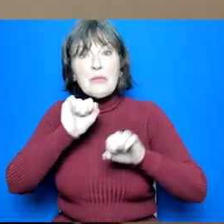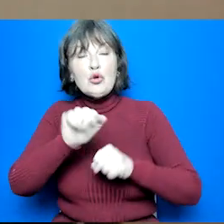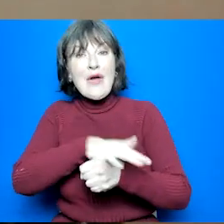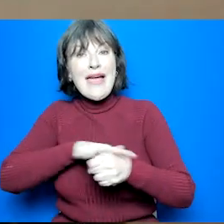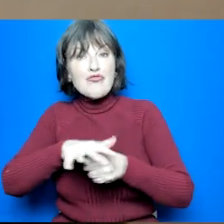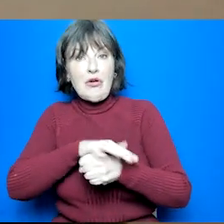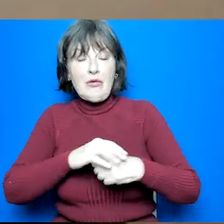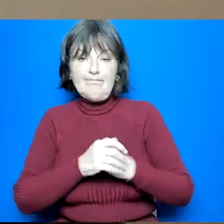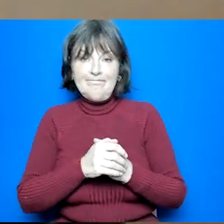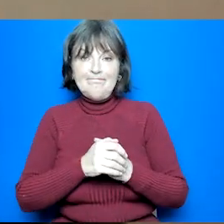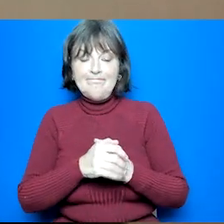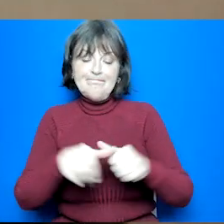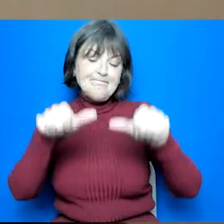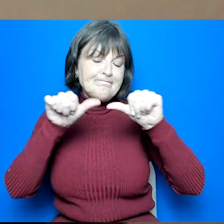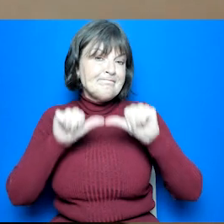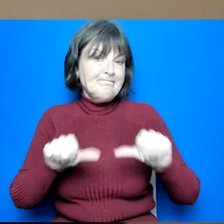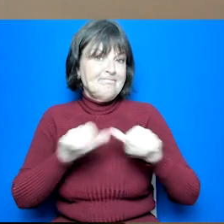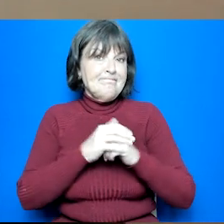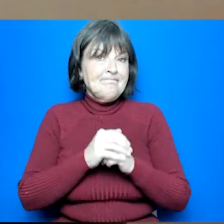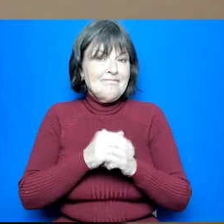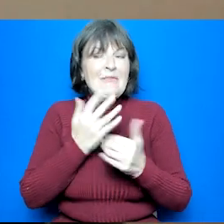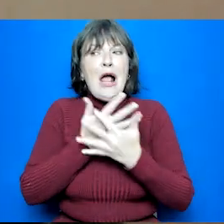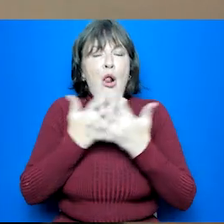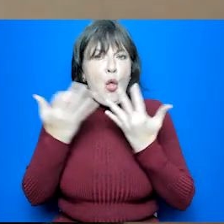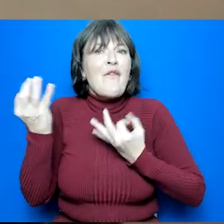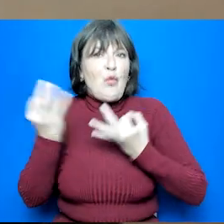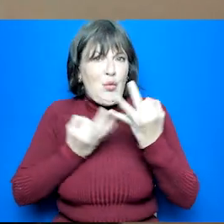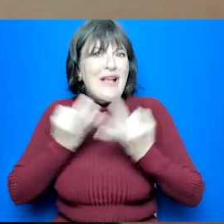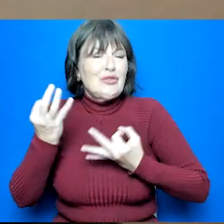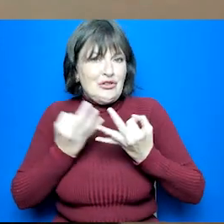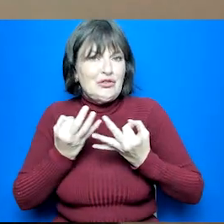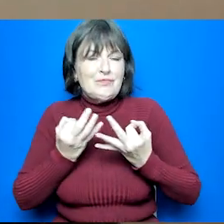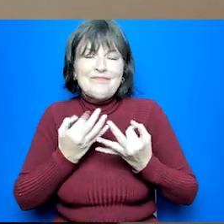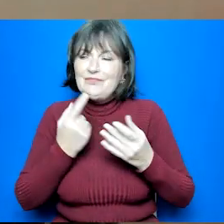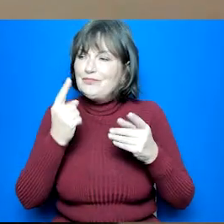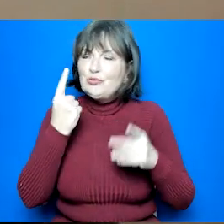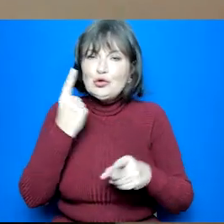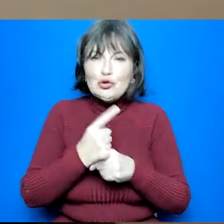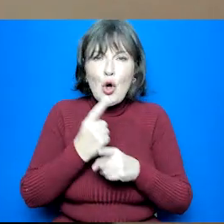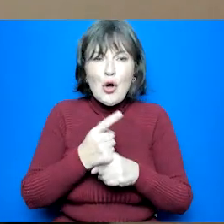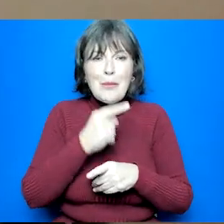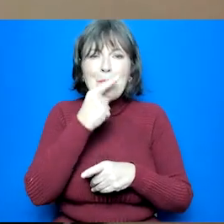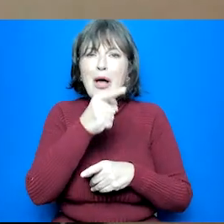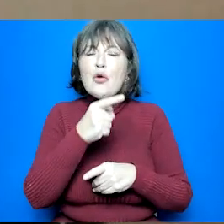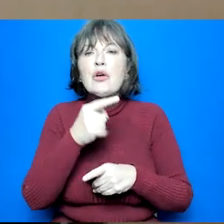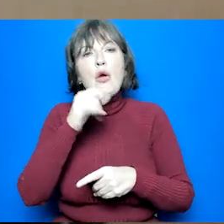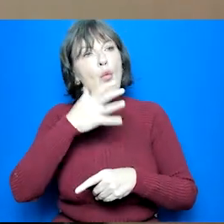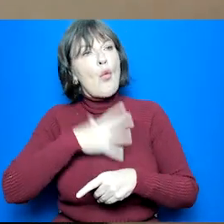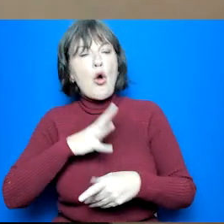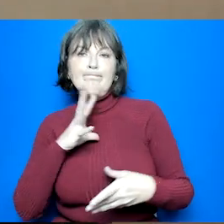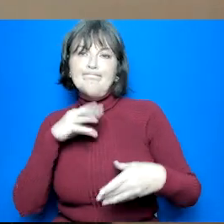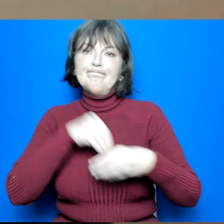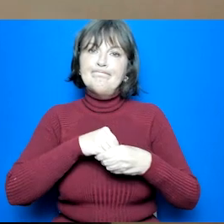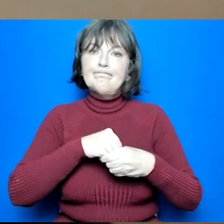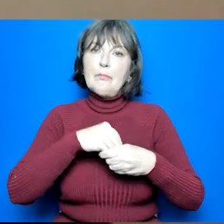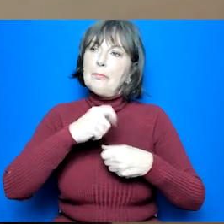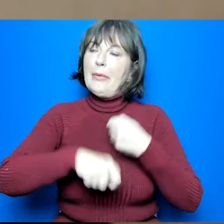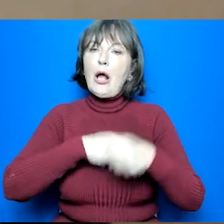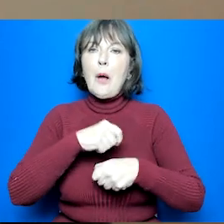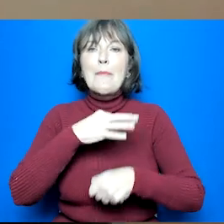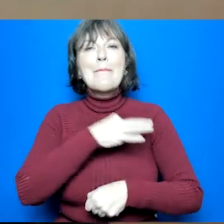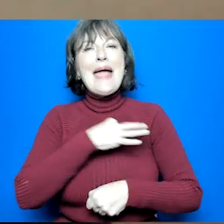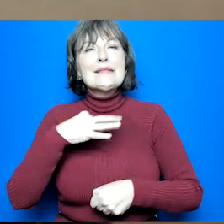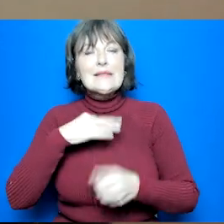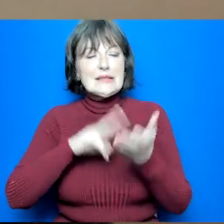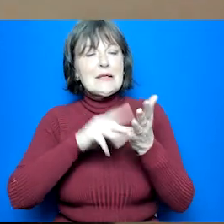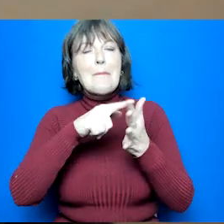I have to speak about this as well because a lot of the questions sent to us about specific entry requirements mentioned medicine which is something I get asked about